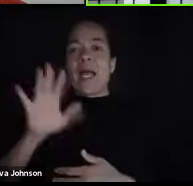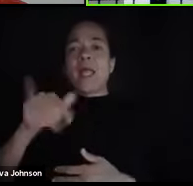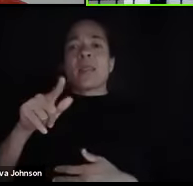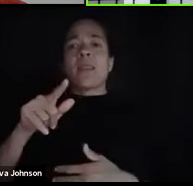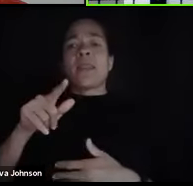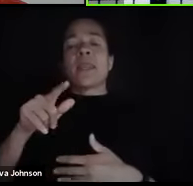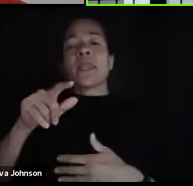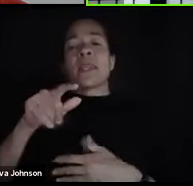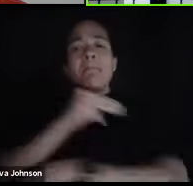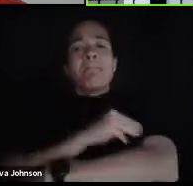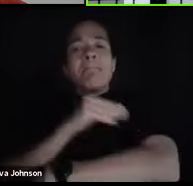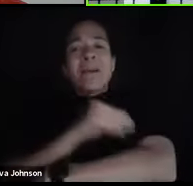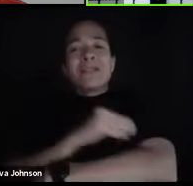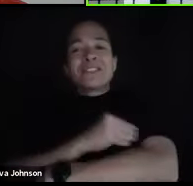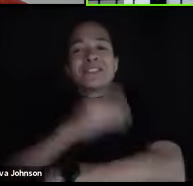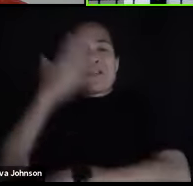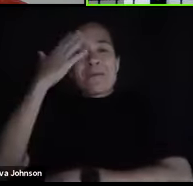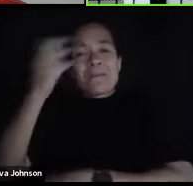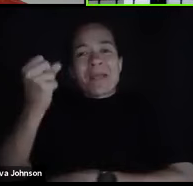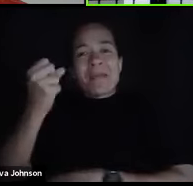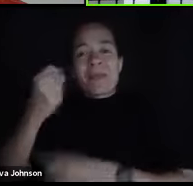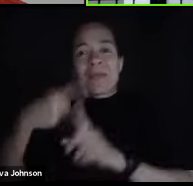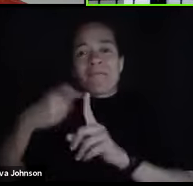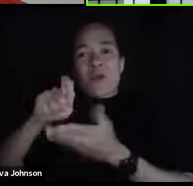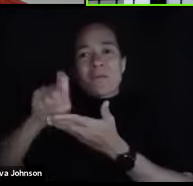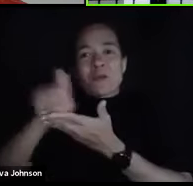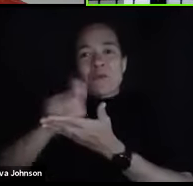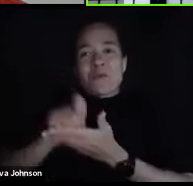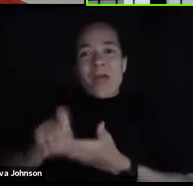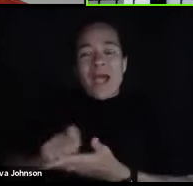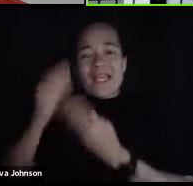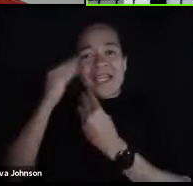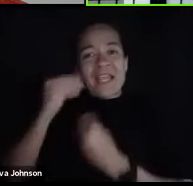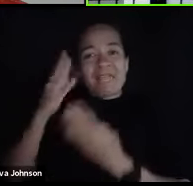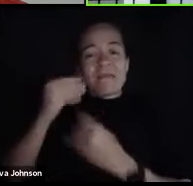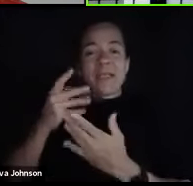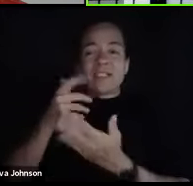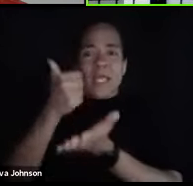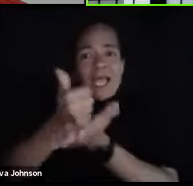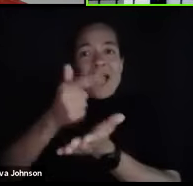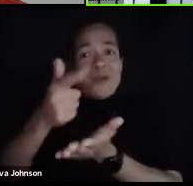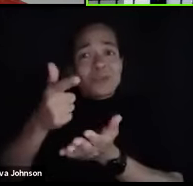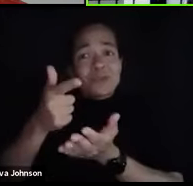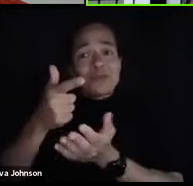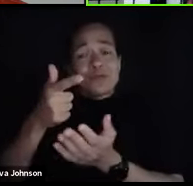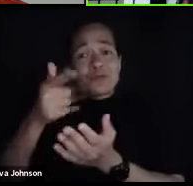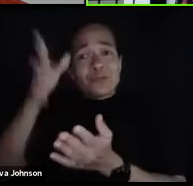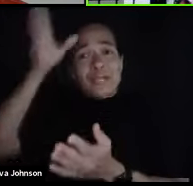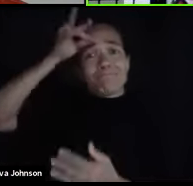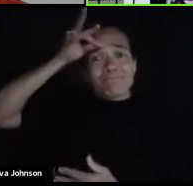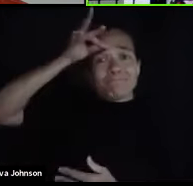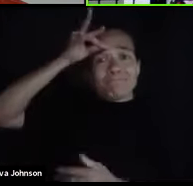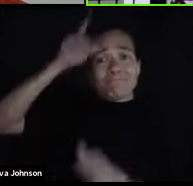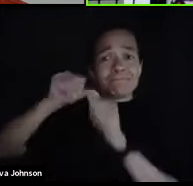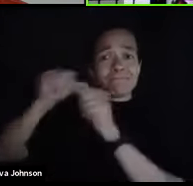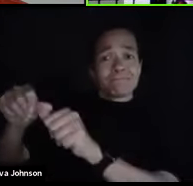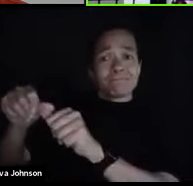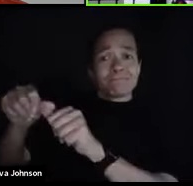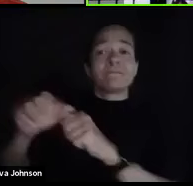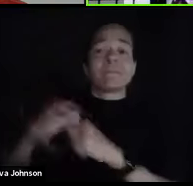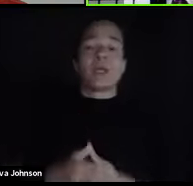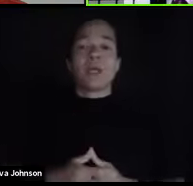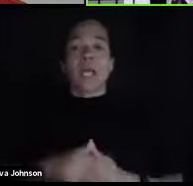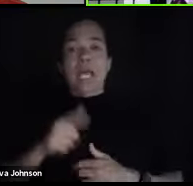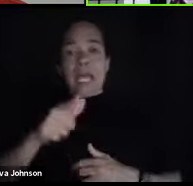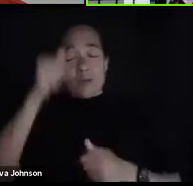from just writing down information also helps you retain that information. And remember, the whole purpose of notes